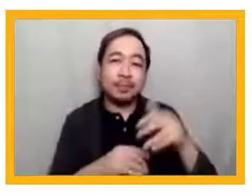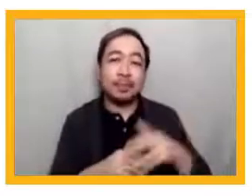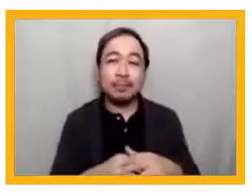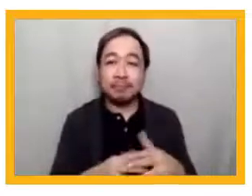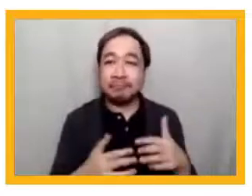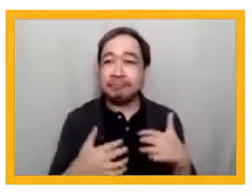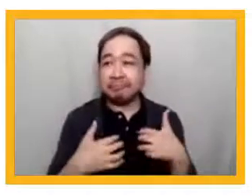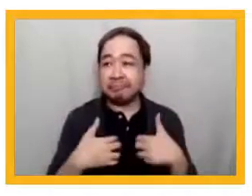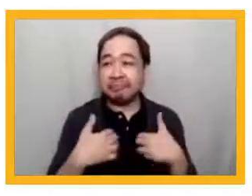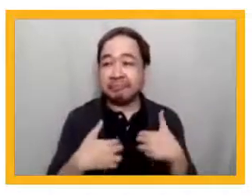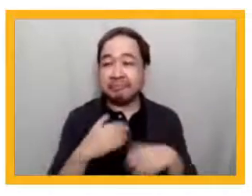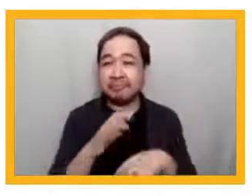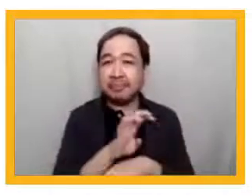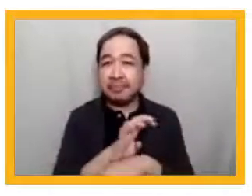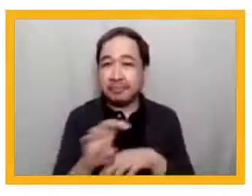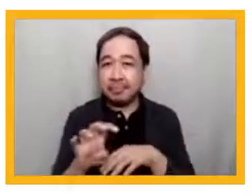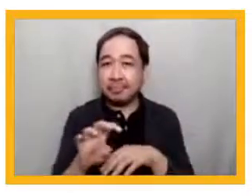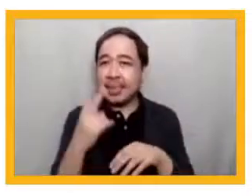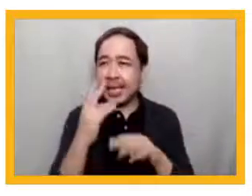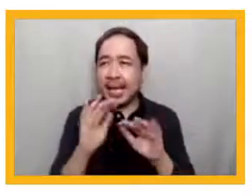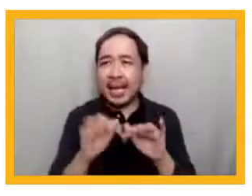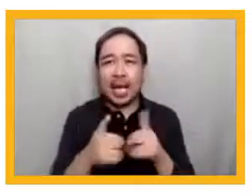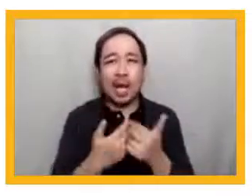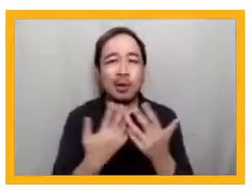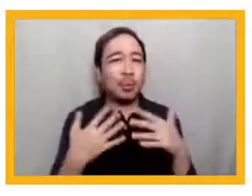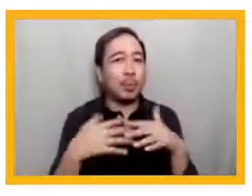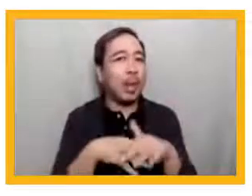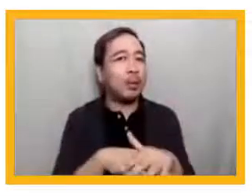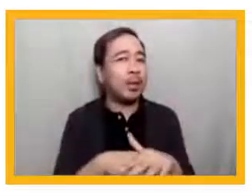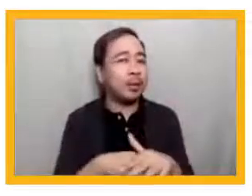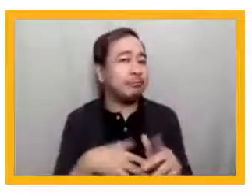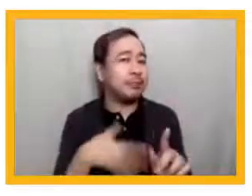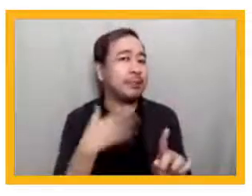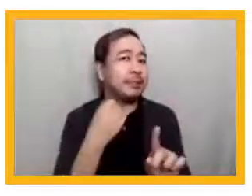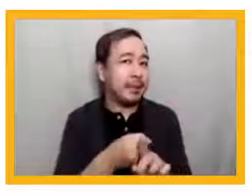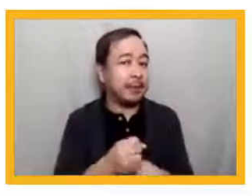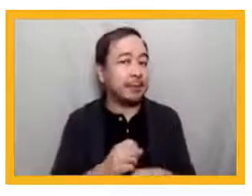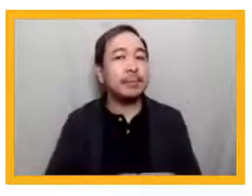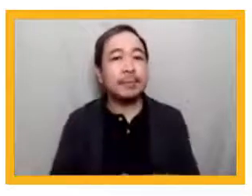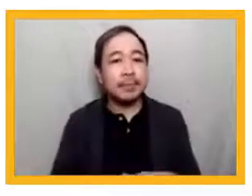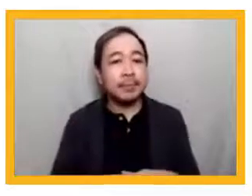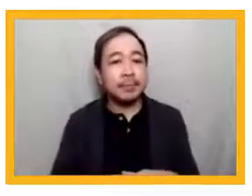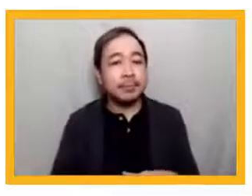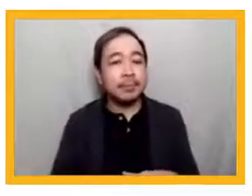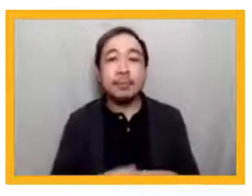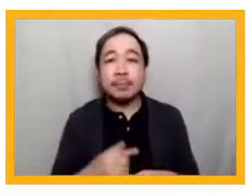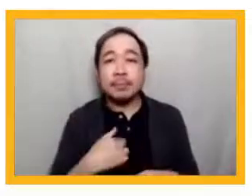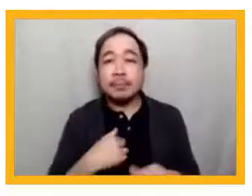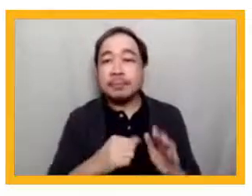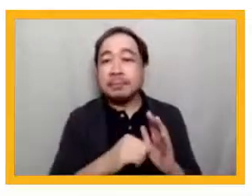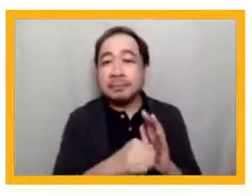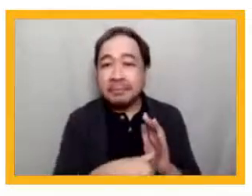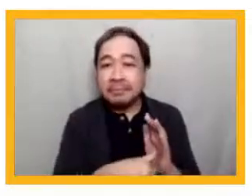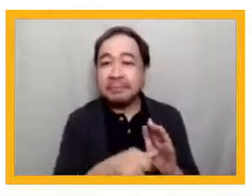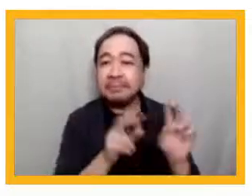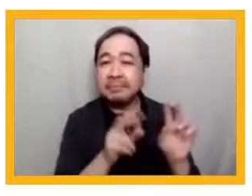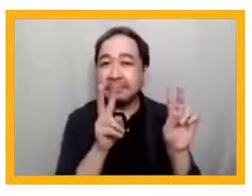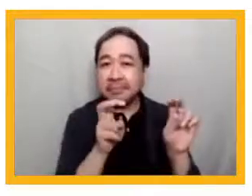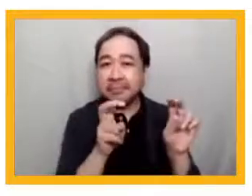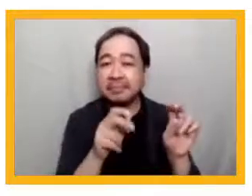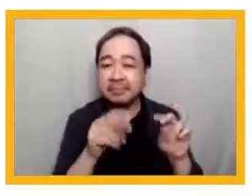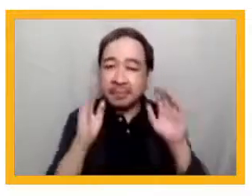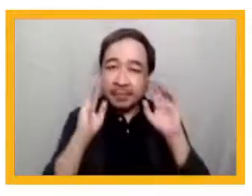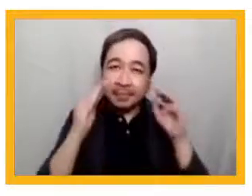panel on the power of convergence, highlighting a subject that I have always found fascinating, which is the research